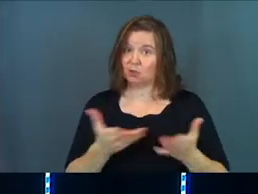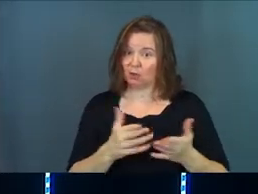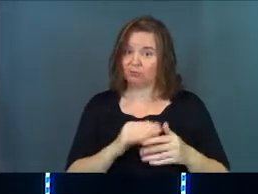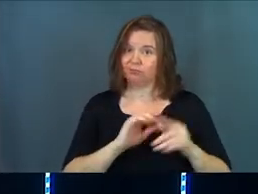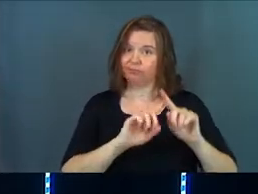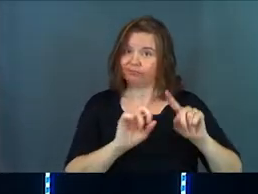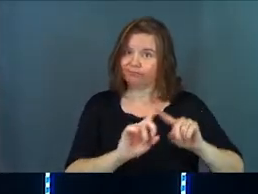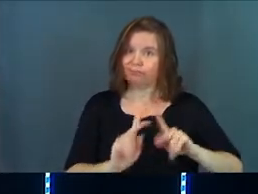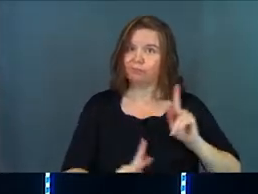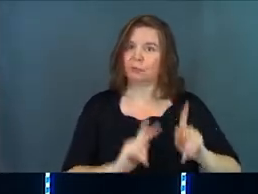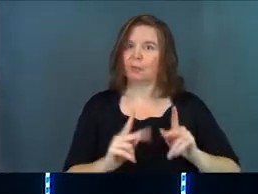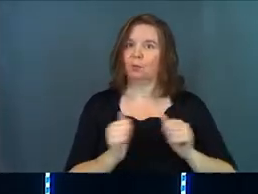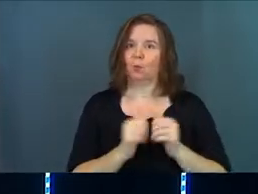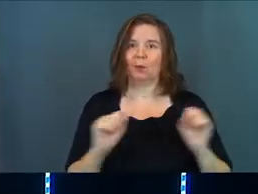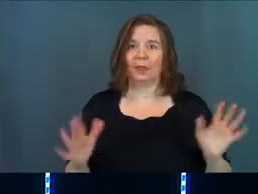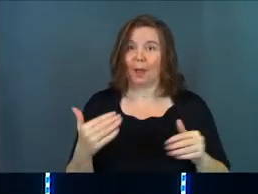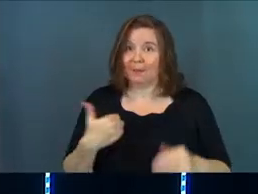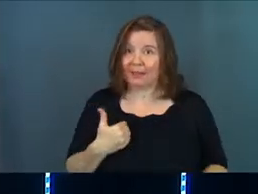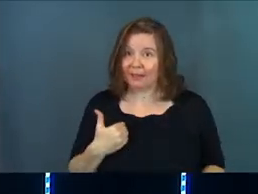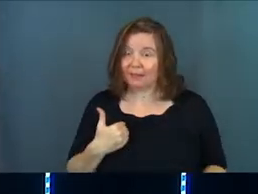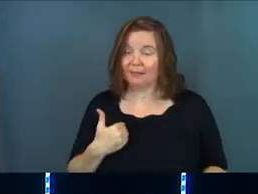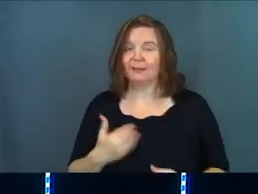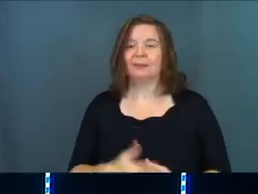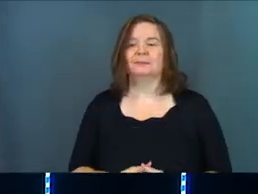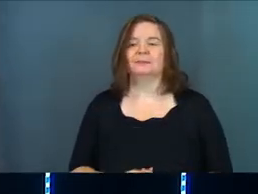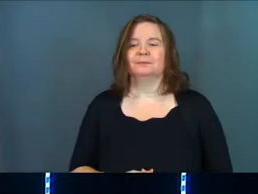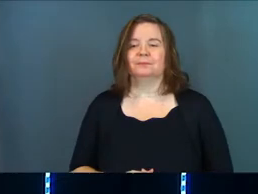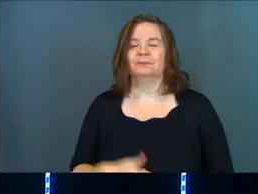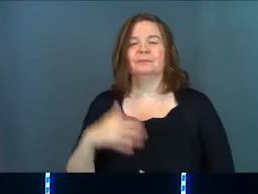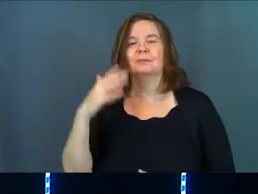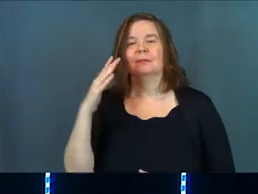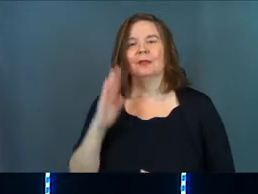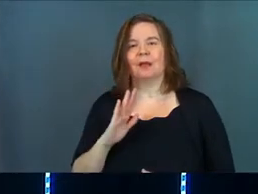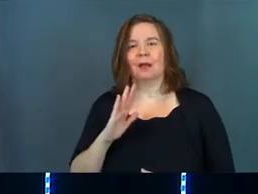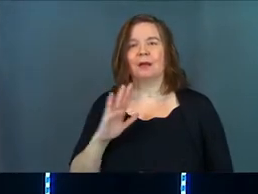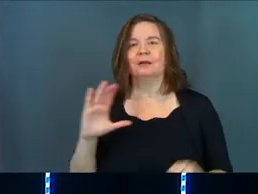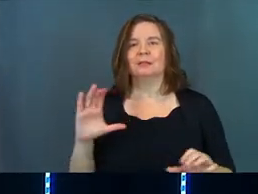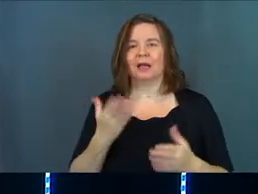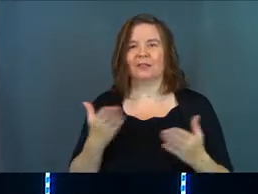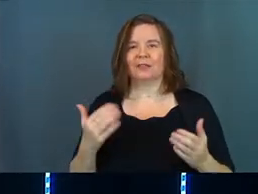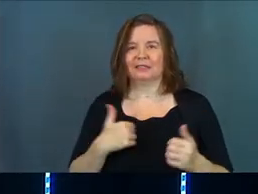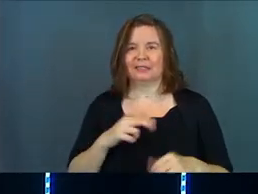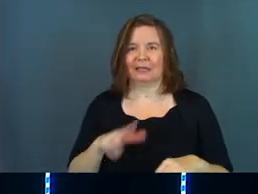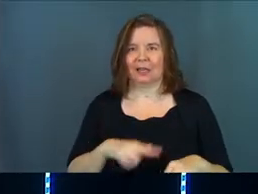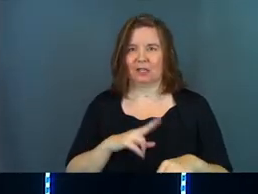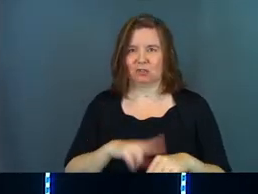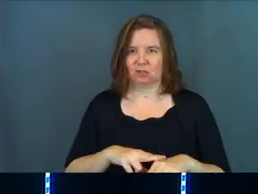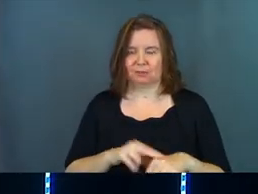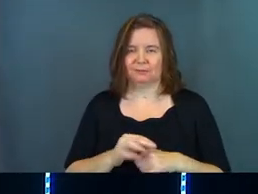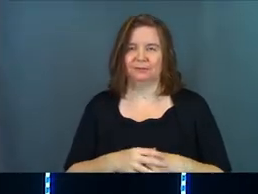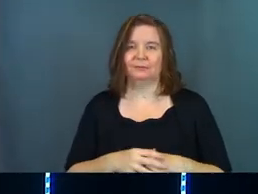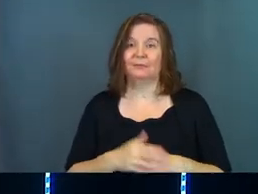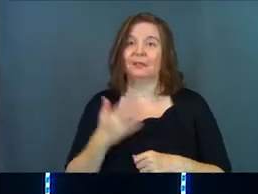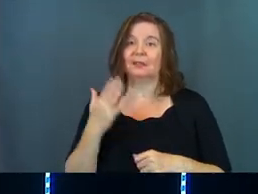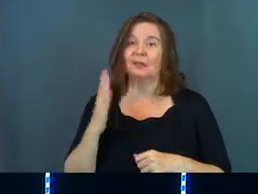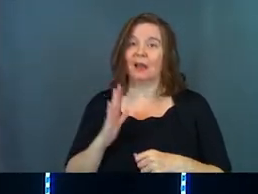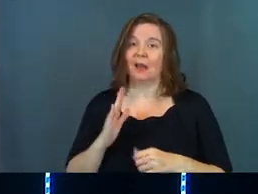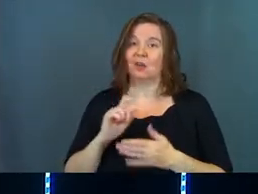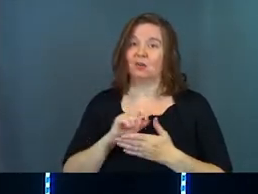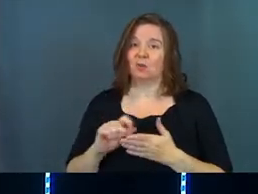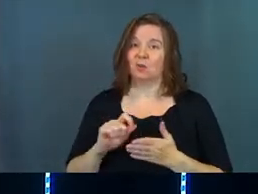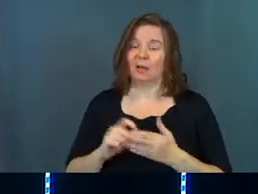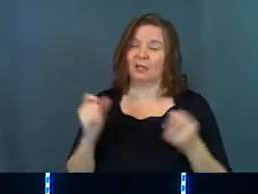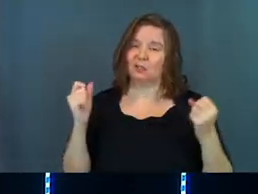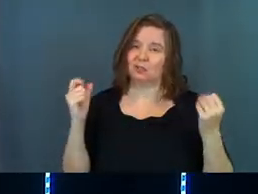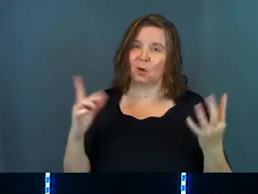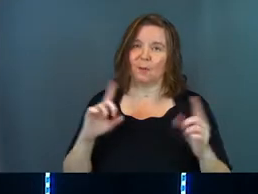serve a whole lot of people without me. God does this in nature. God writes